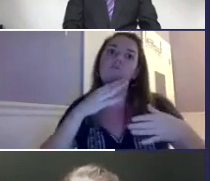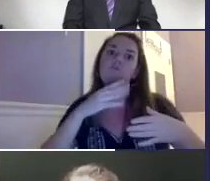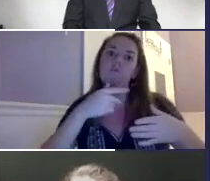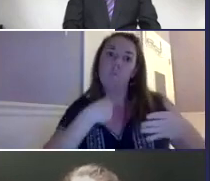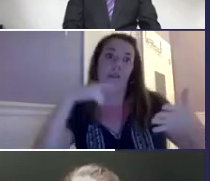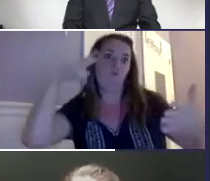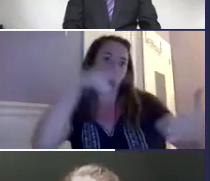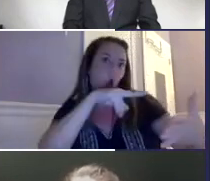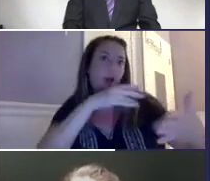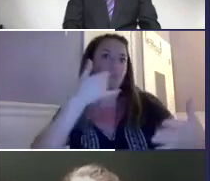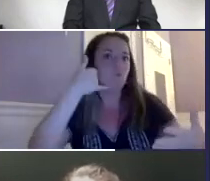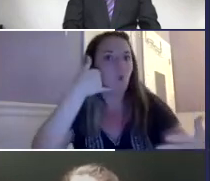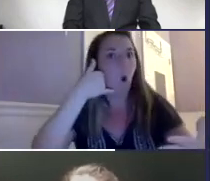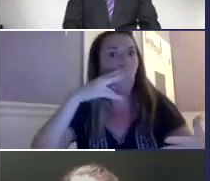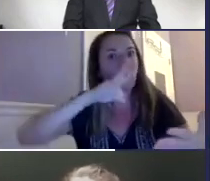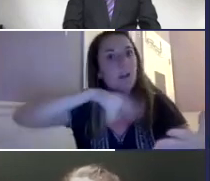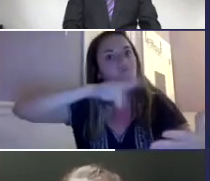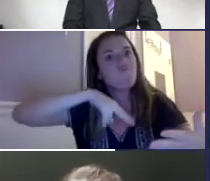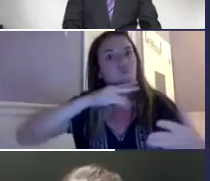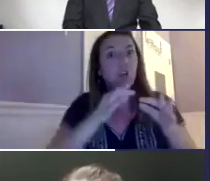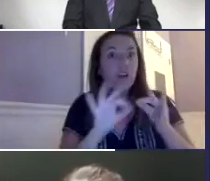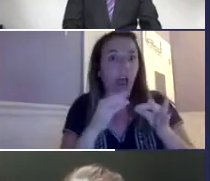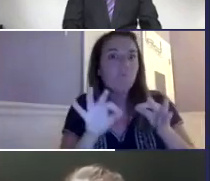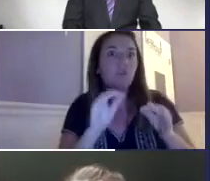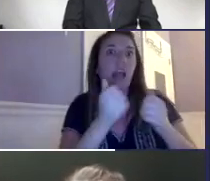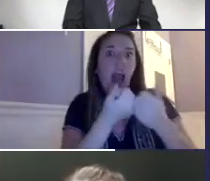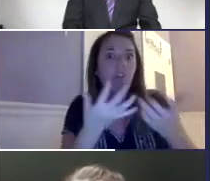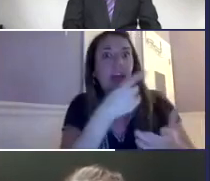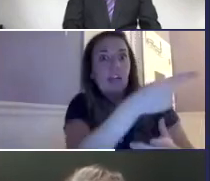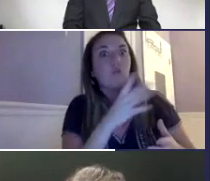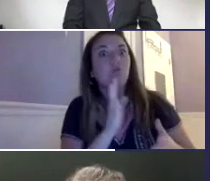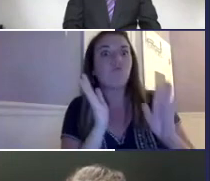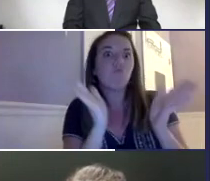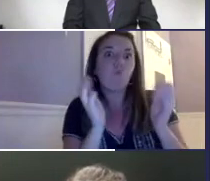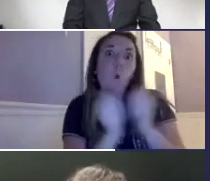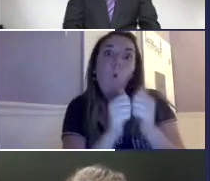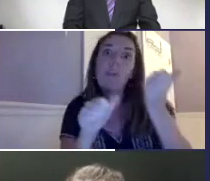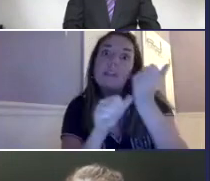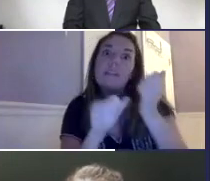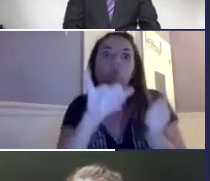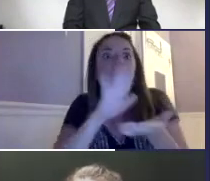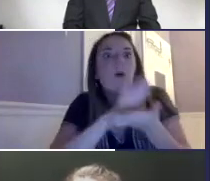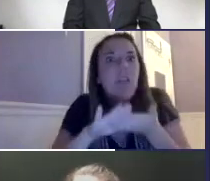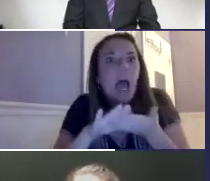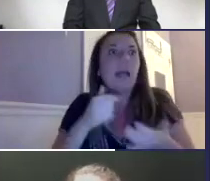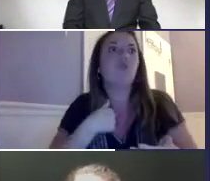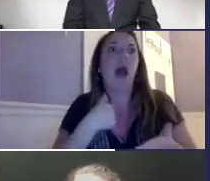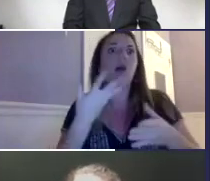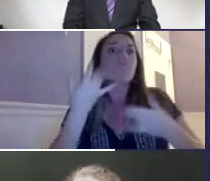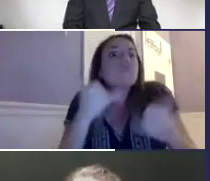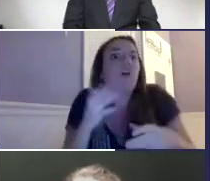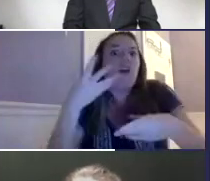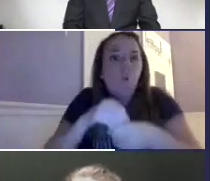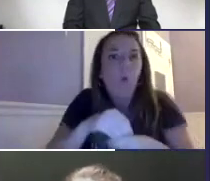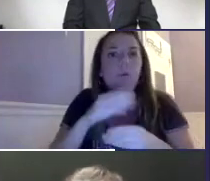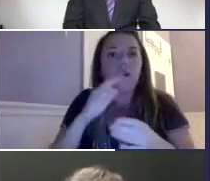into it. And I could look at the phone and see what she was saying. It had automatic captions that were generated based on what she was saying. And so I could